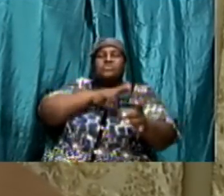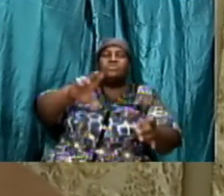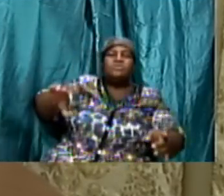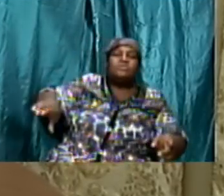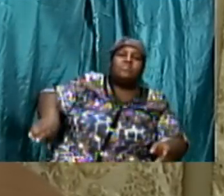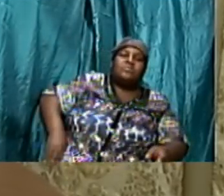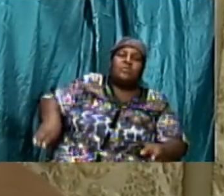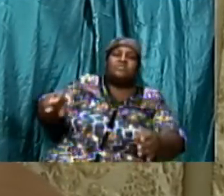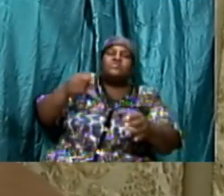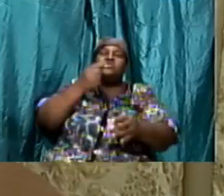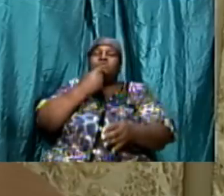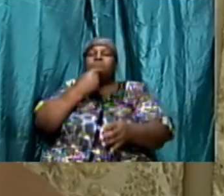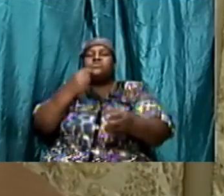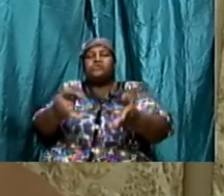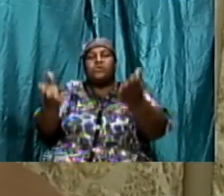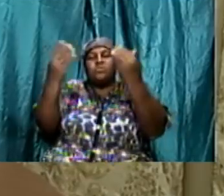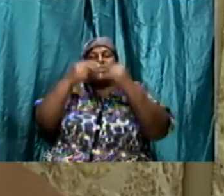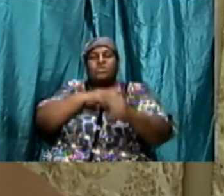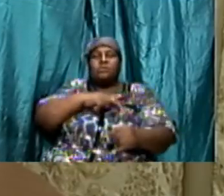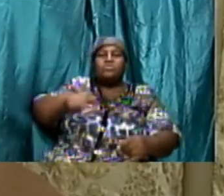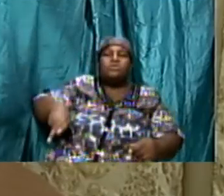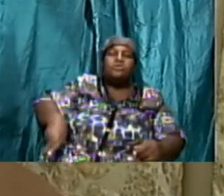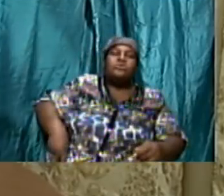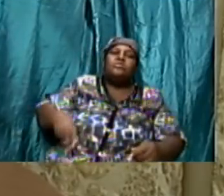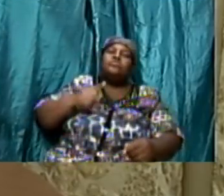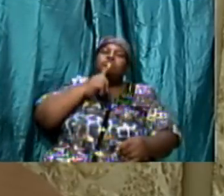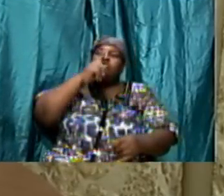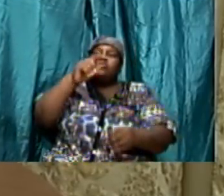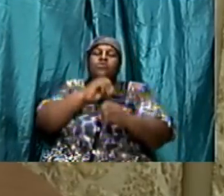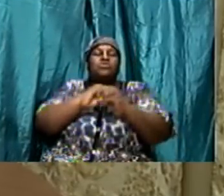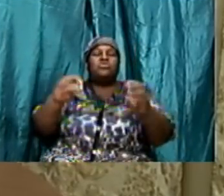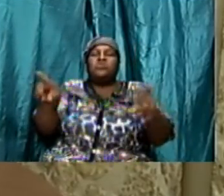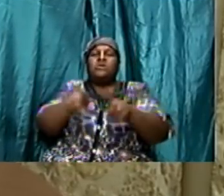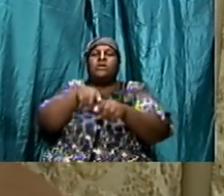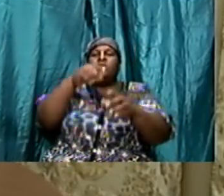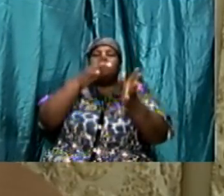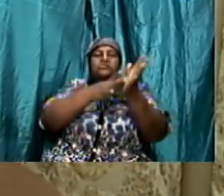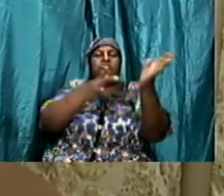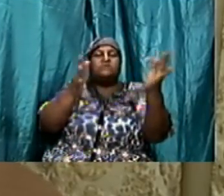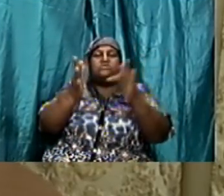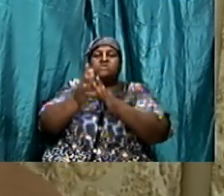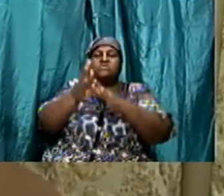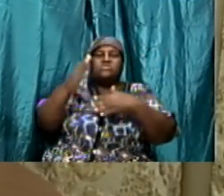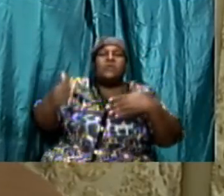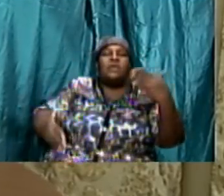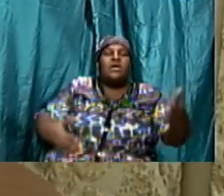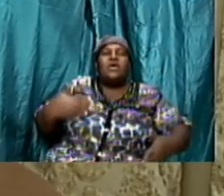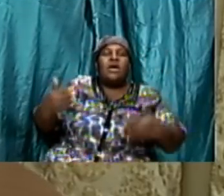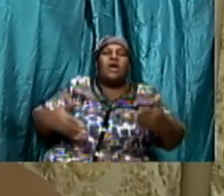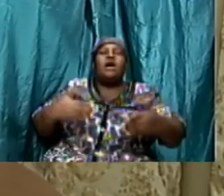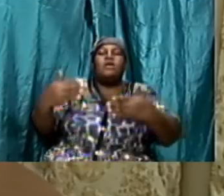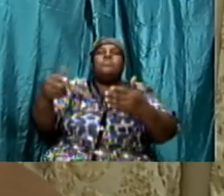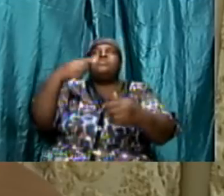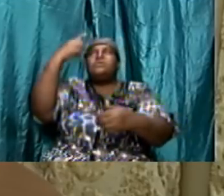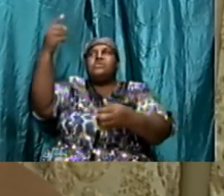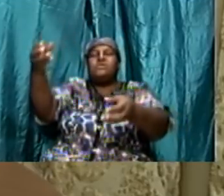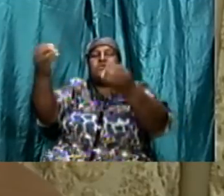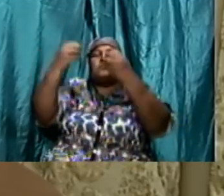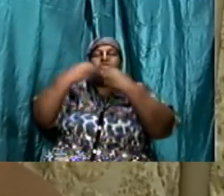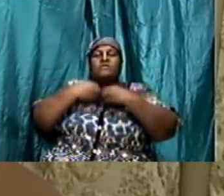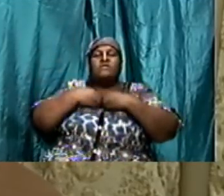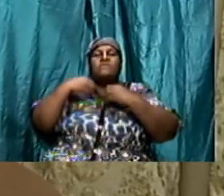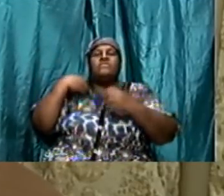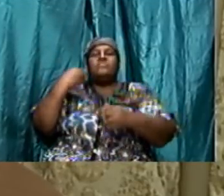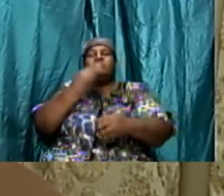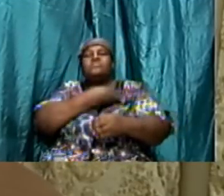coming king you know truly there is none like him and i'm happy that he has given us the word of